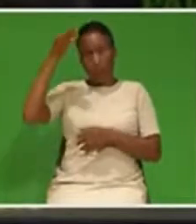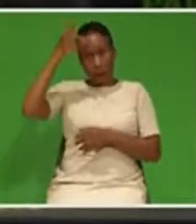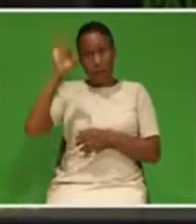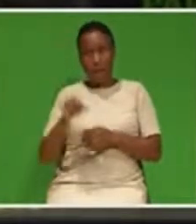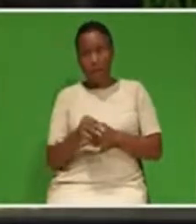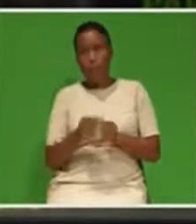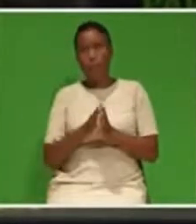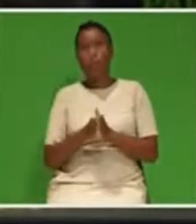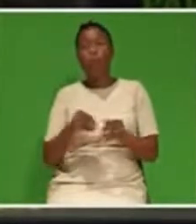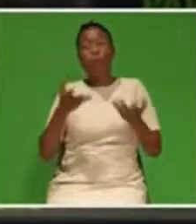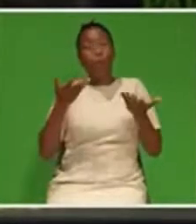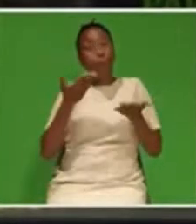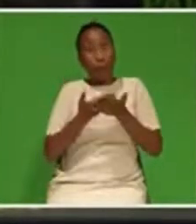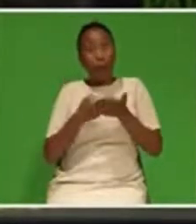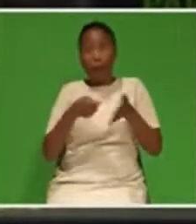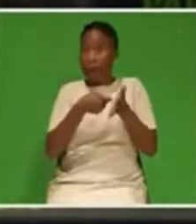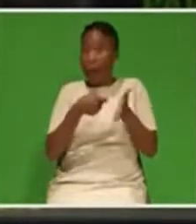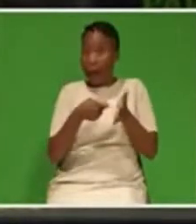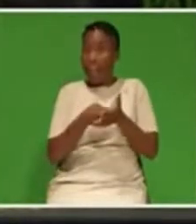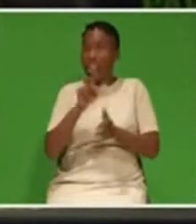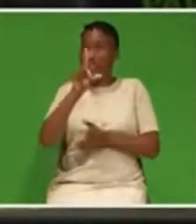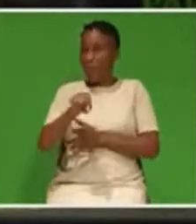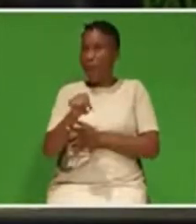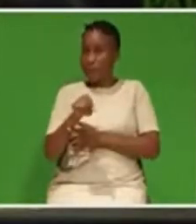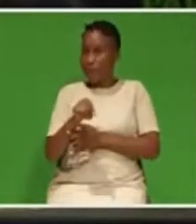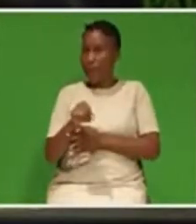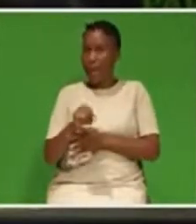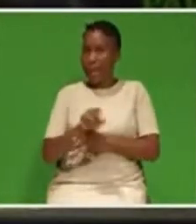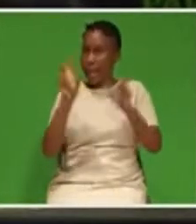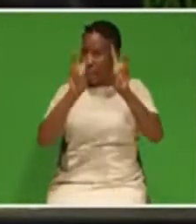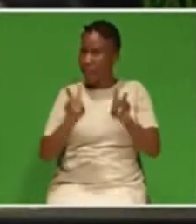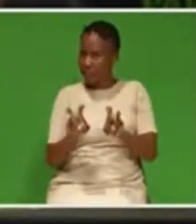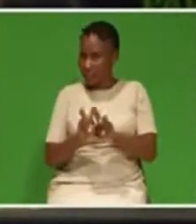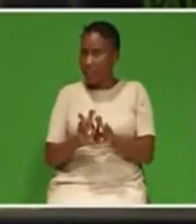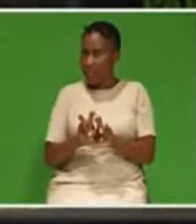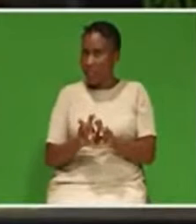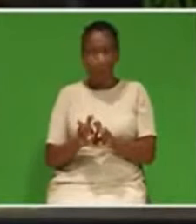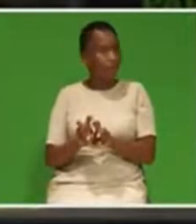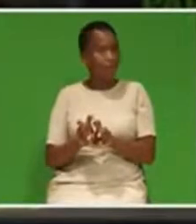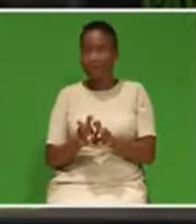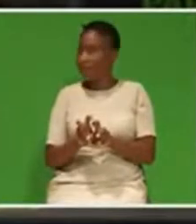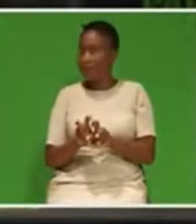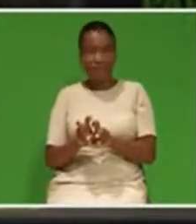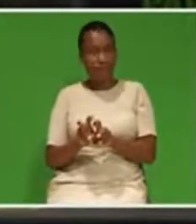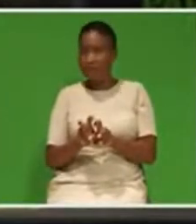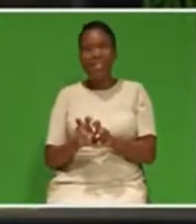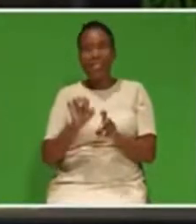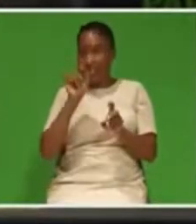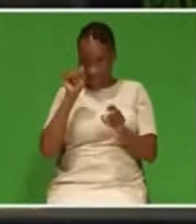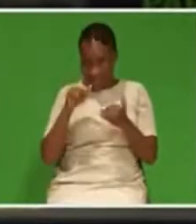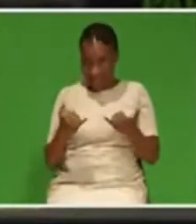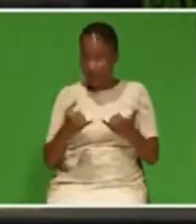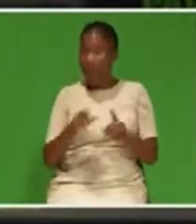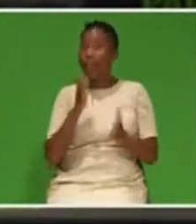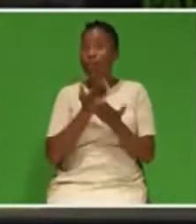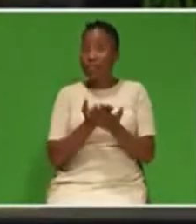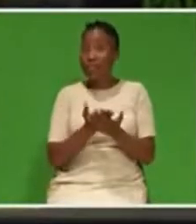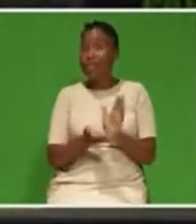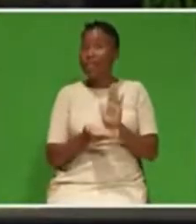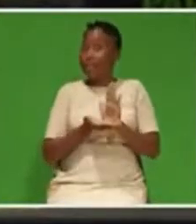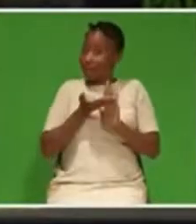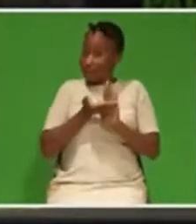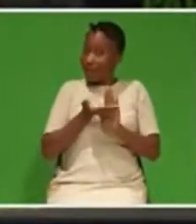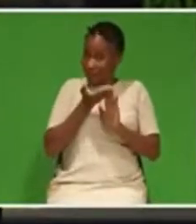affordable electricity to its citizens. In fact, it enhances it. On the